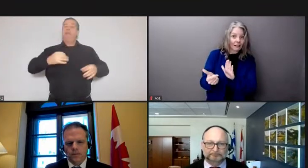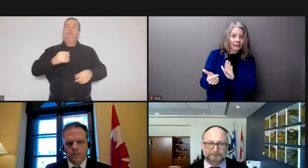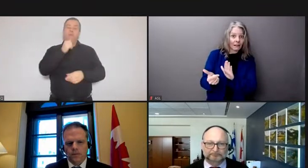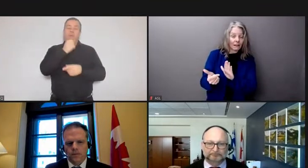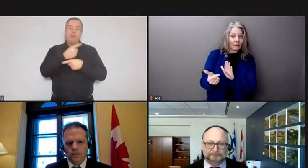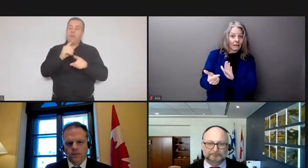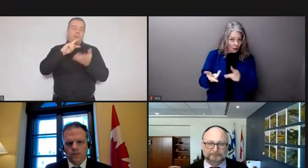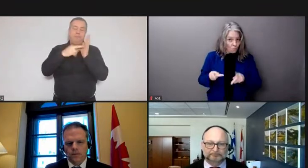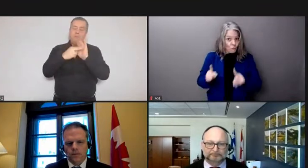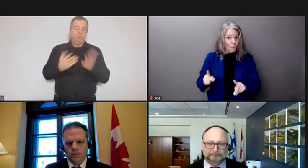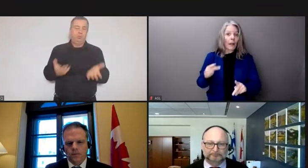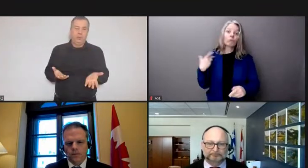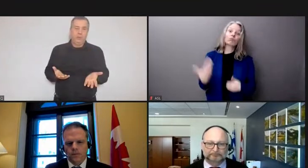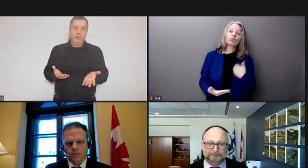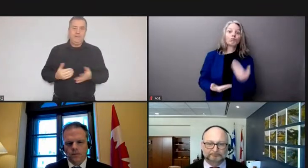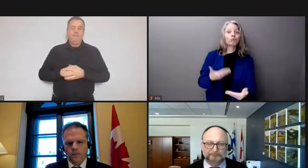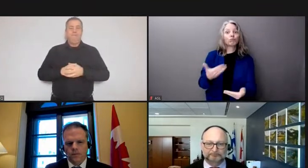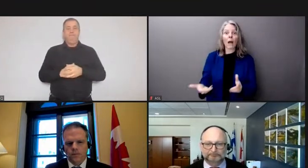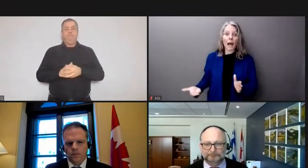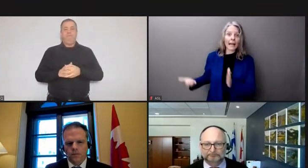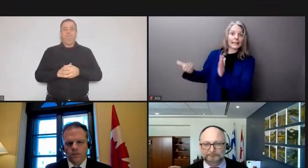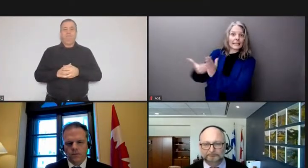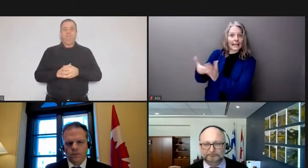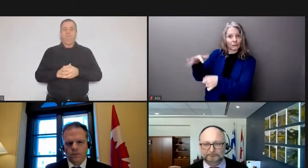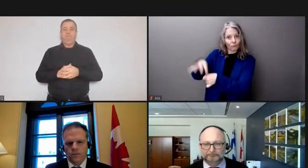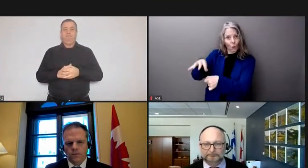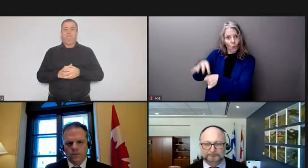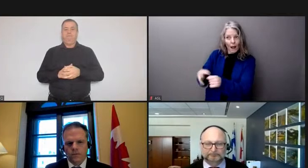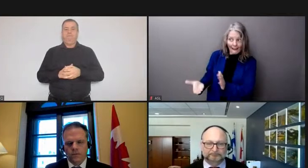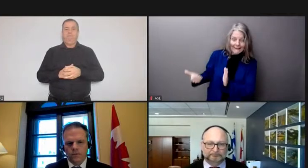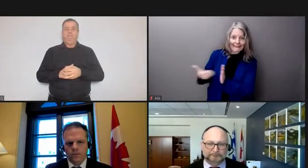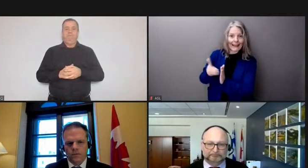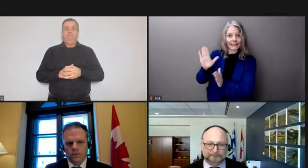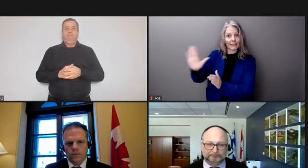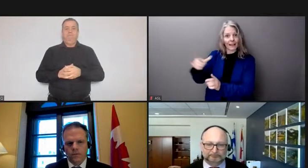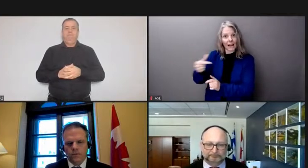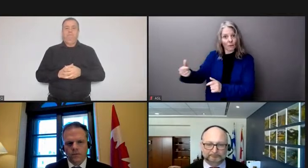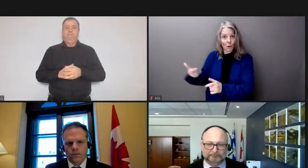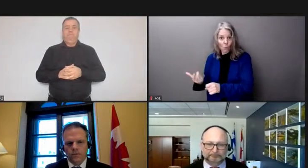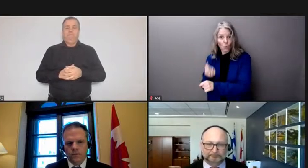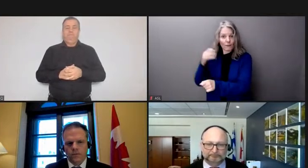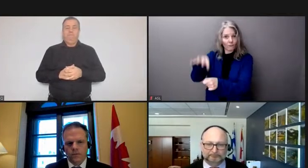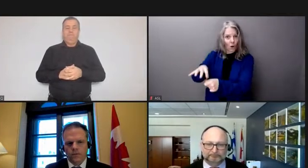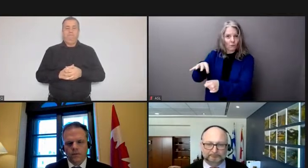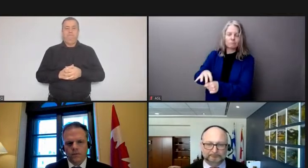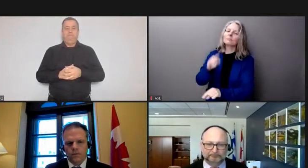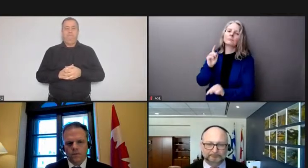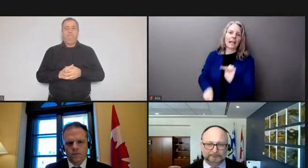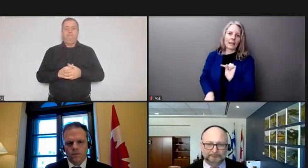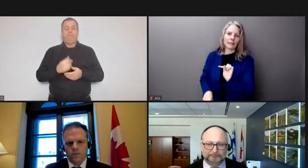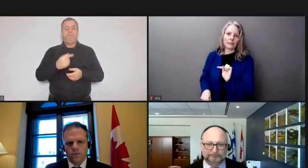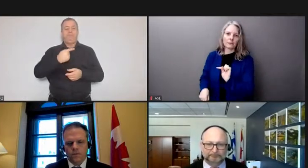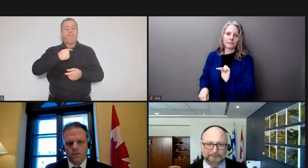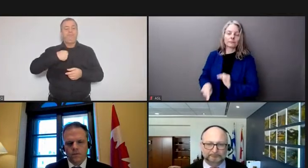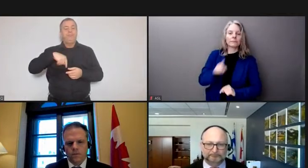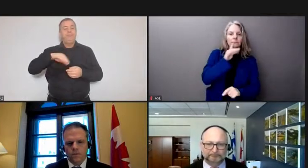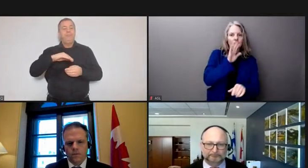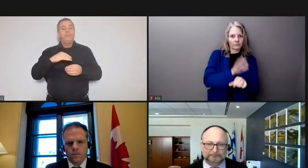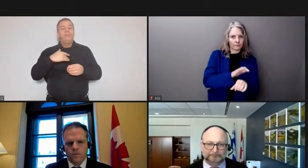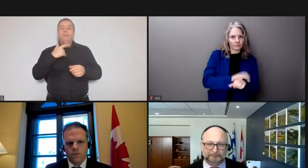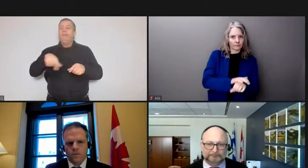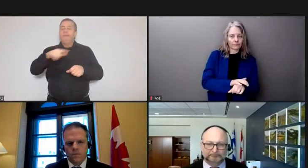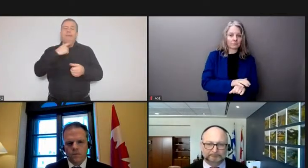we are all sick and tired of a pandemic that we've been dealing with for almost two years